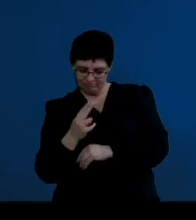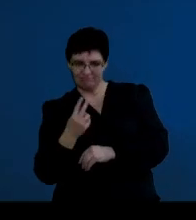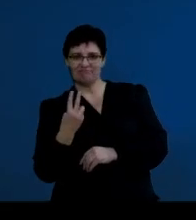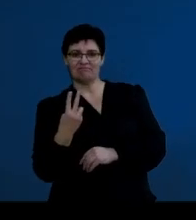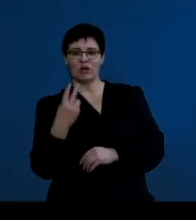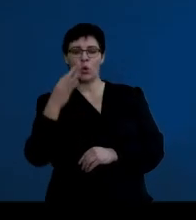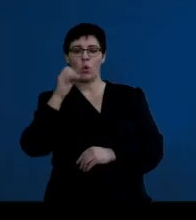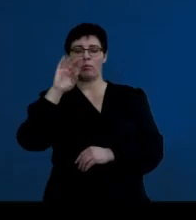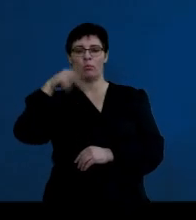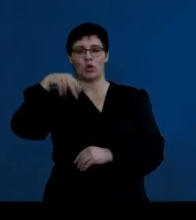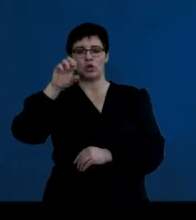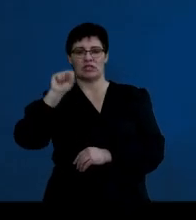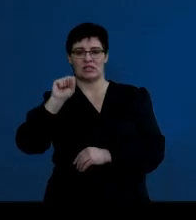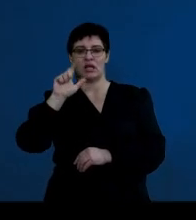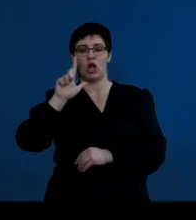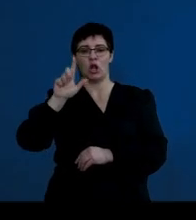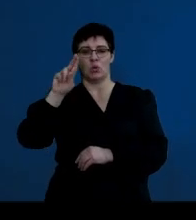luteum.